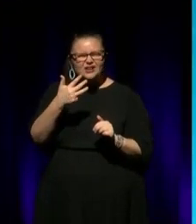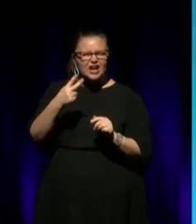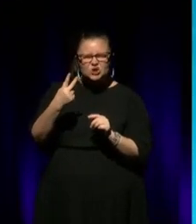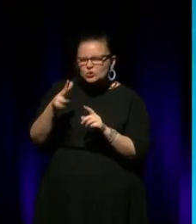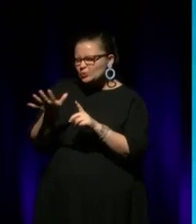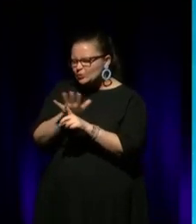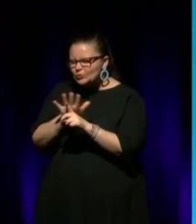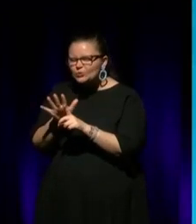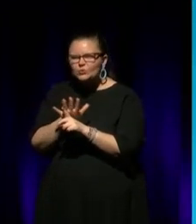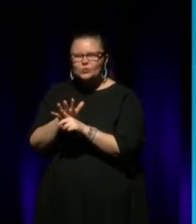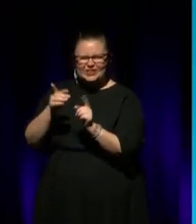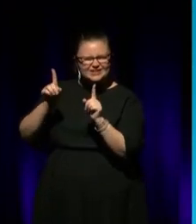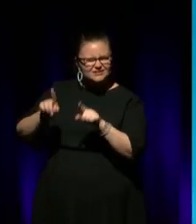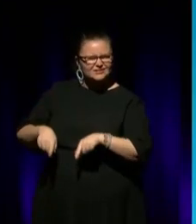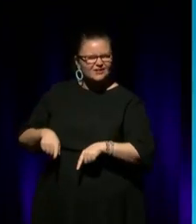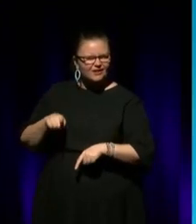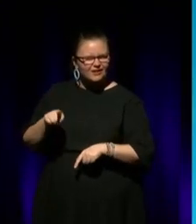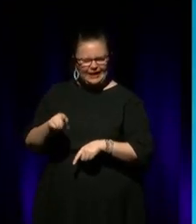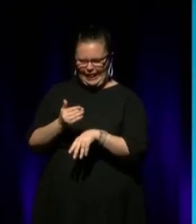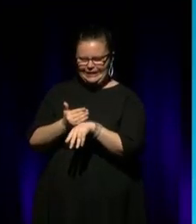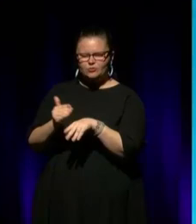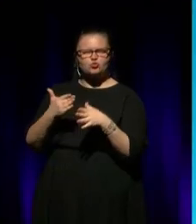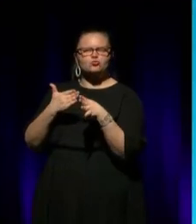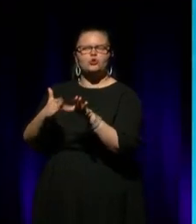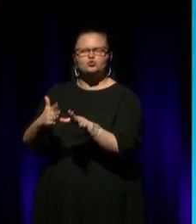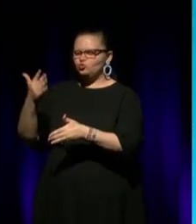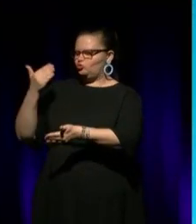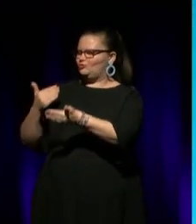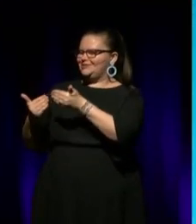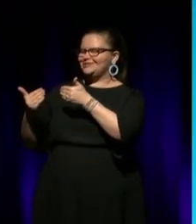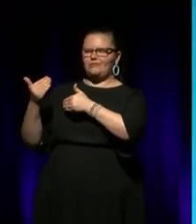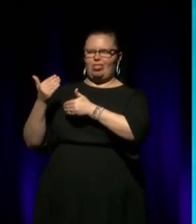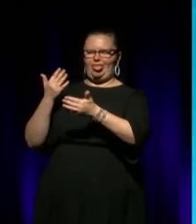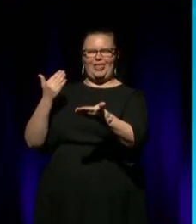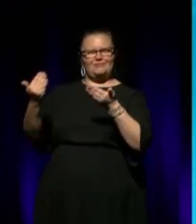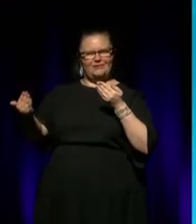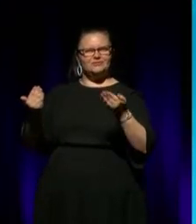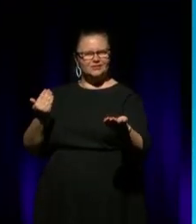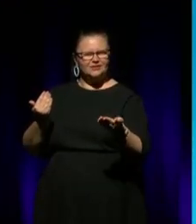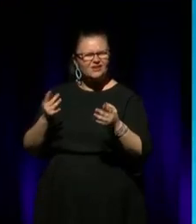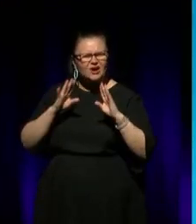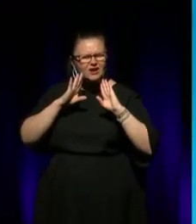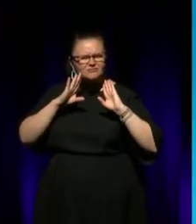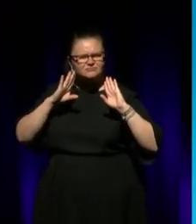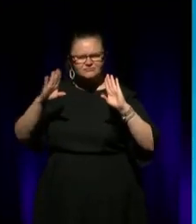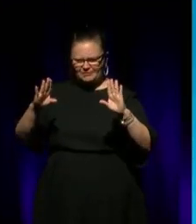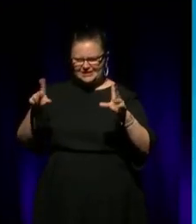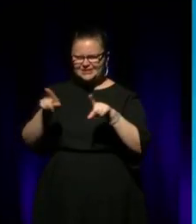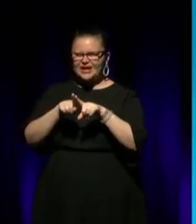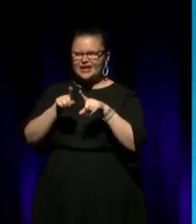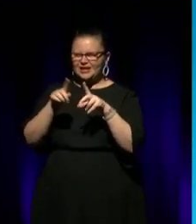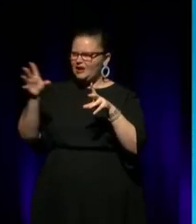thought earlier. These contemporary responses to traditional responses. So there was this amazing melting pot